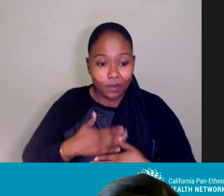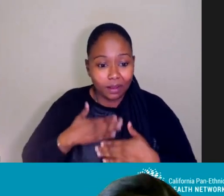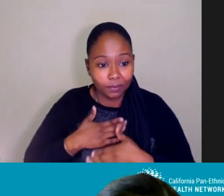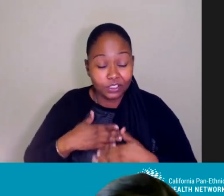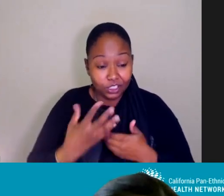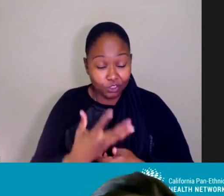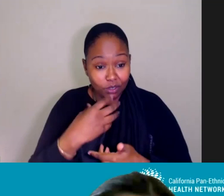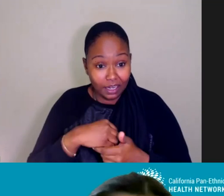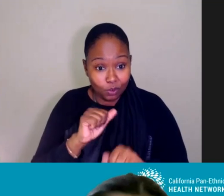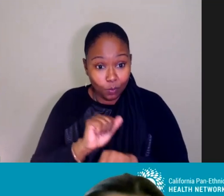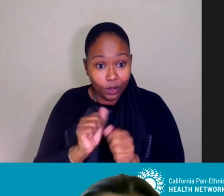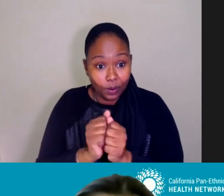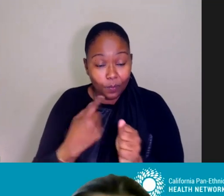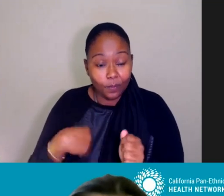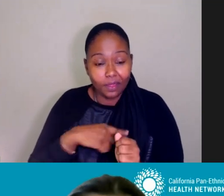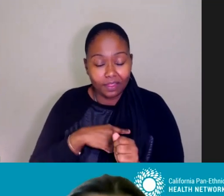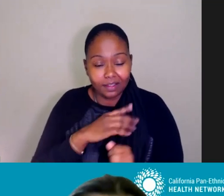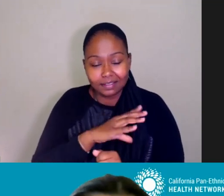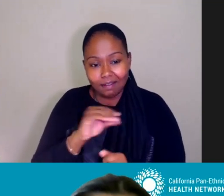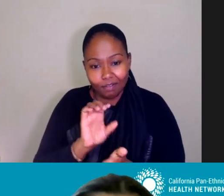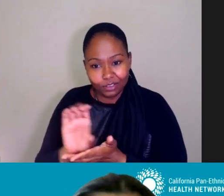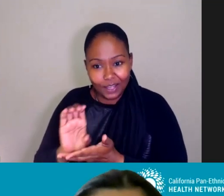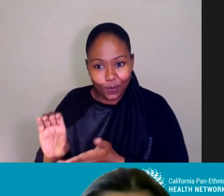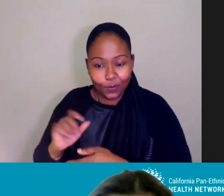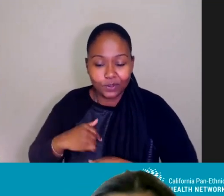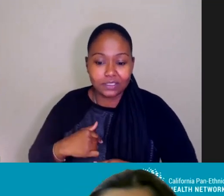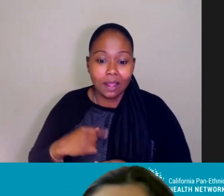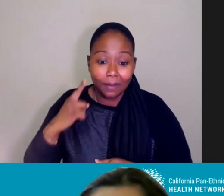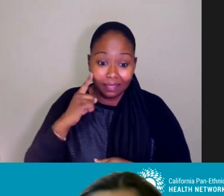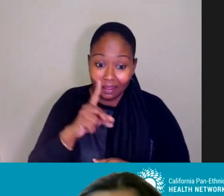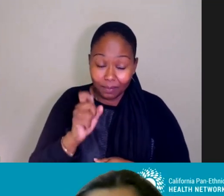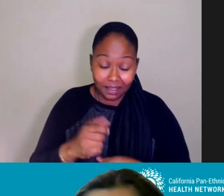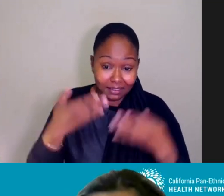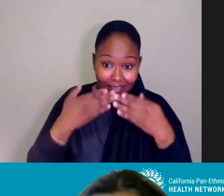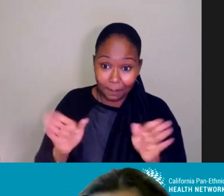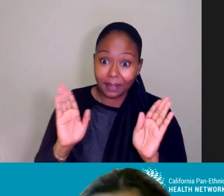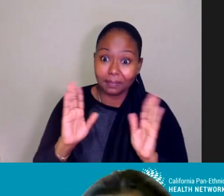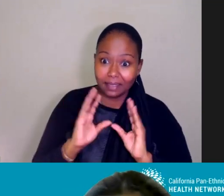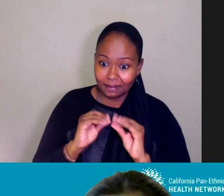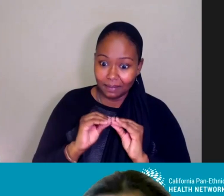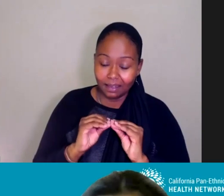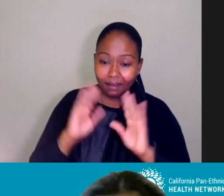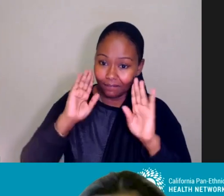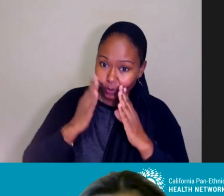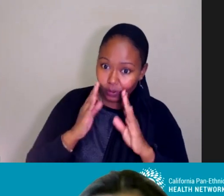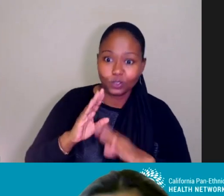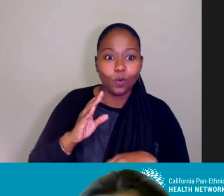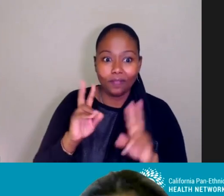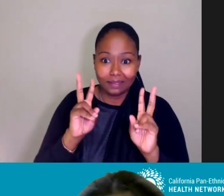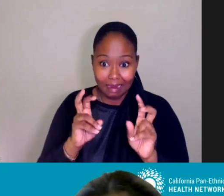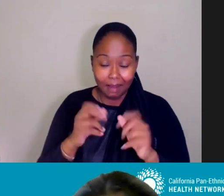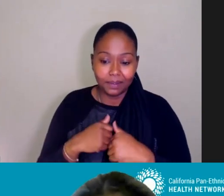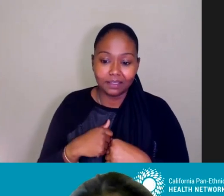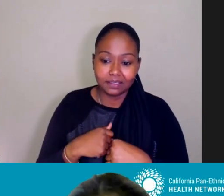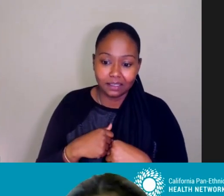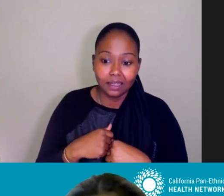us and other stakeholders. But I think, um, you know, because this is a public meeting focused on the topics we want to focus on here, I do want to